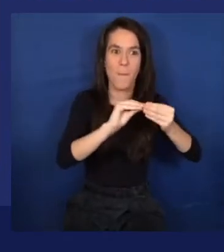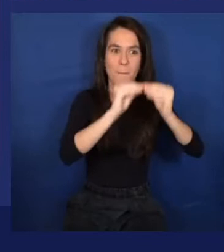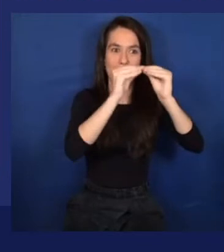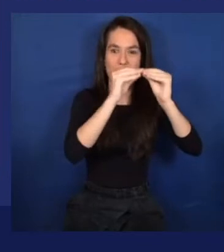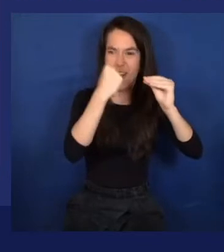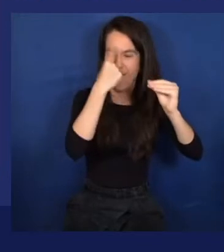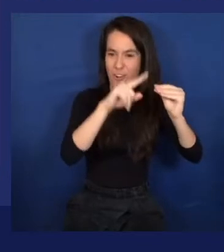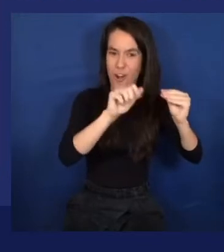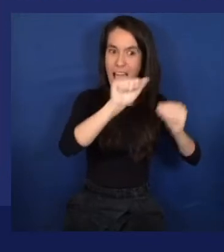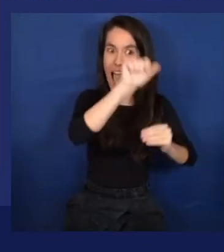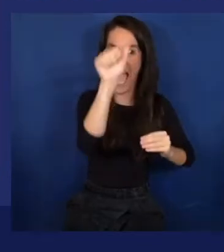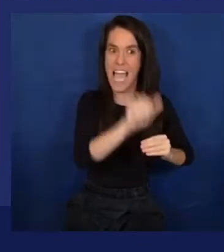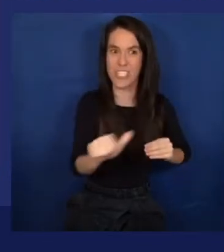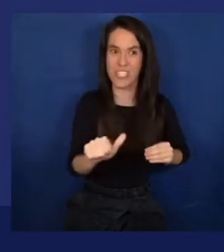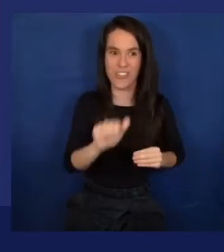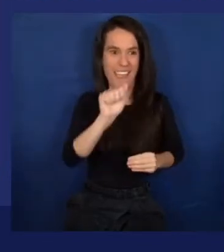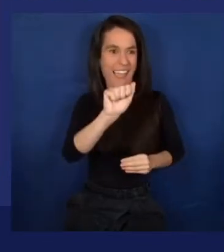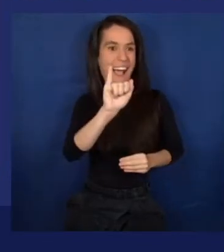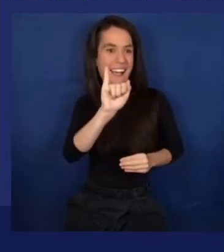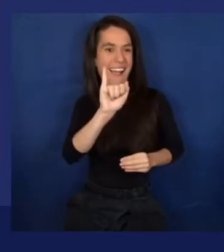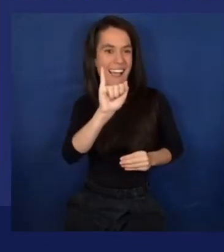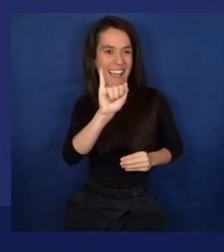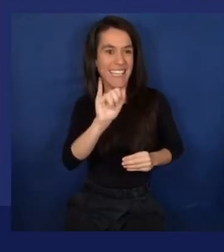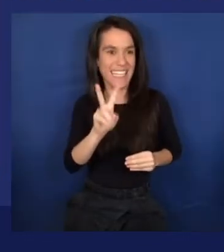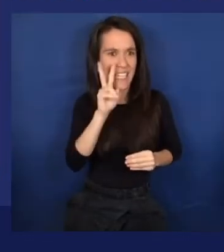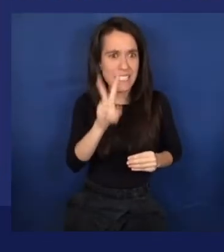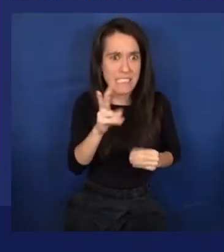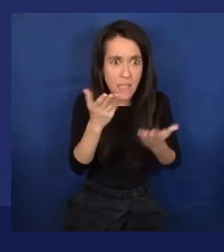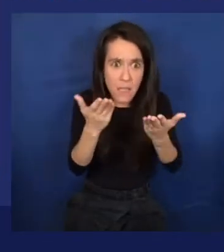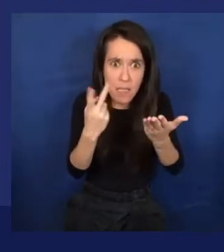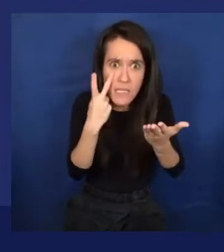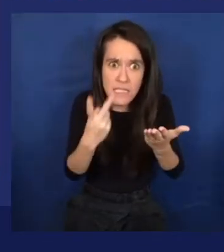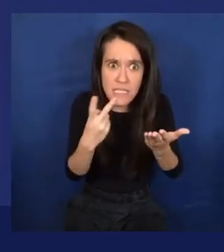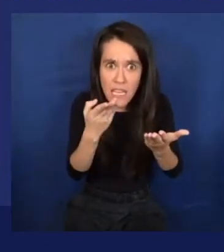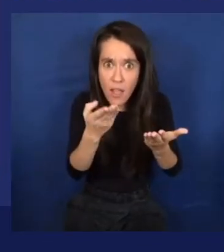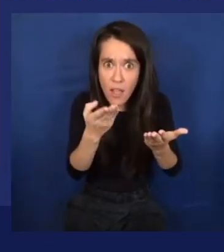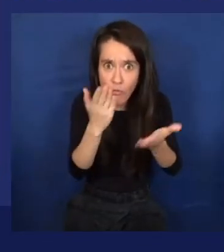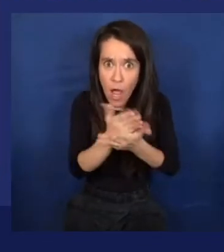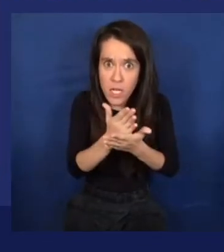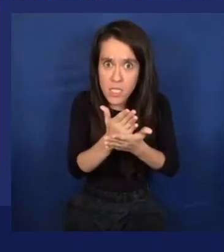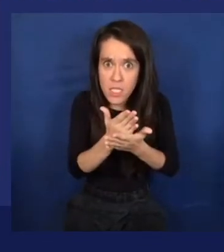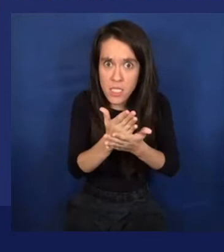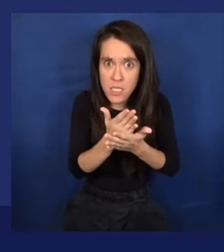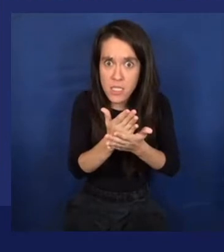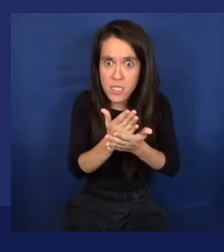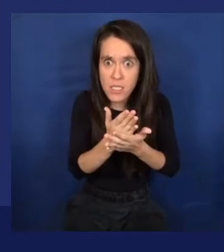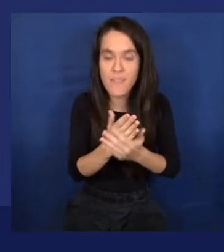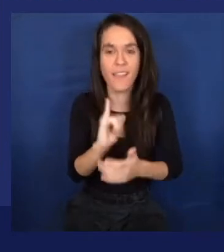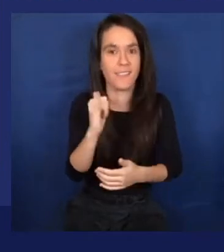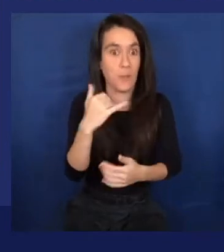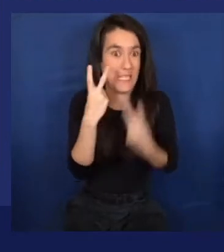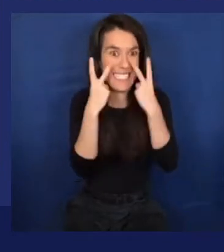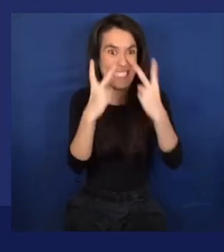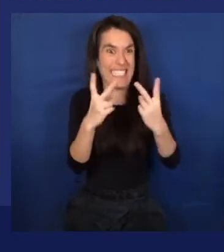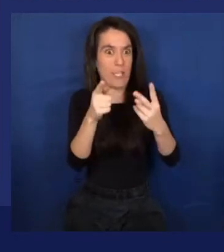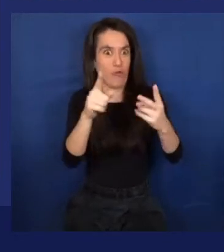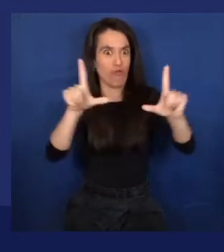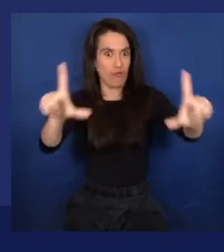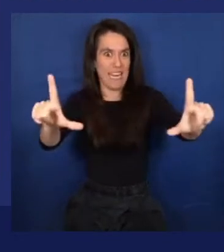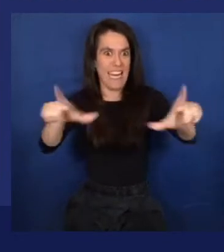one of his labs. Can you all see that, actually? Is my screen shared? Sure can. Good. Yeah.